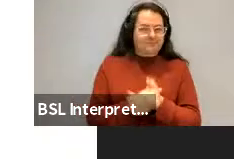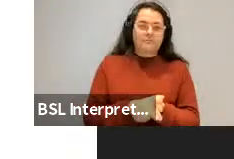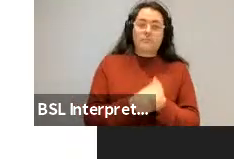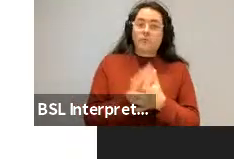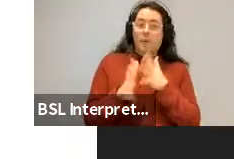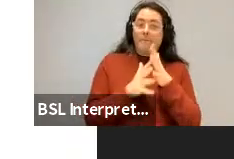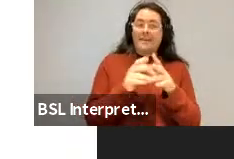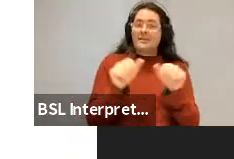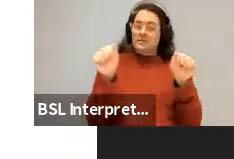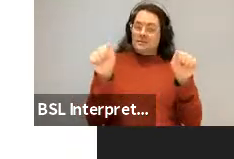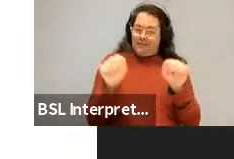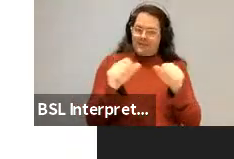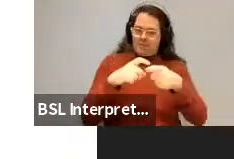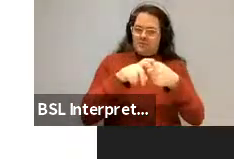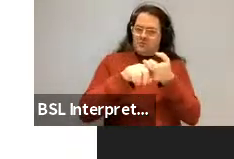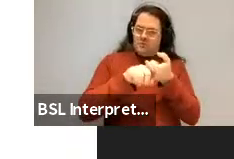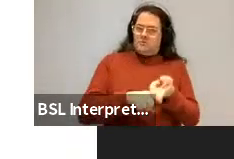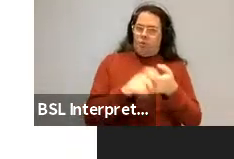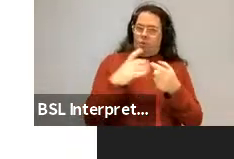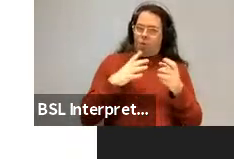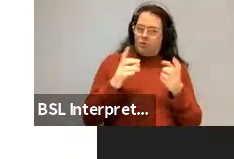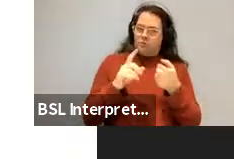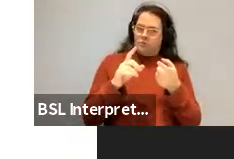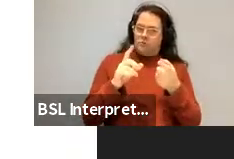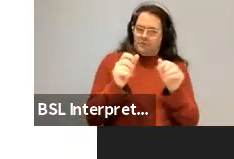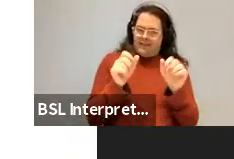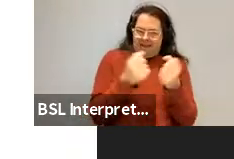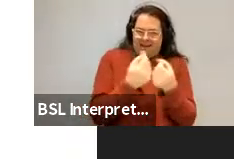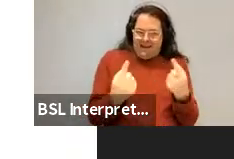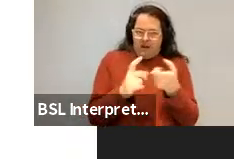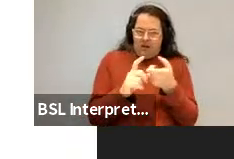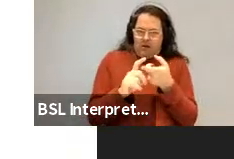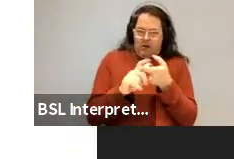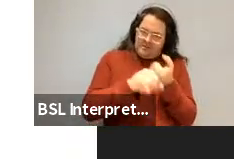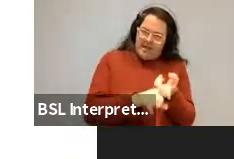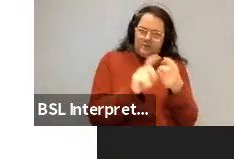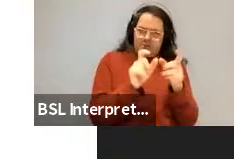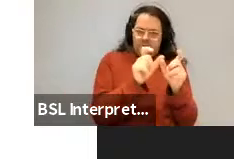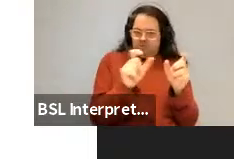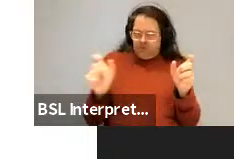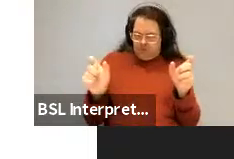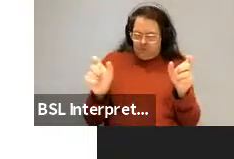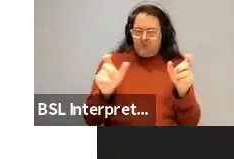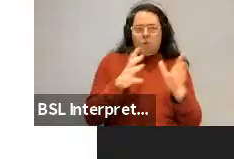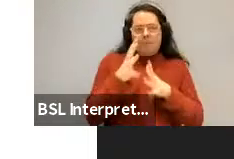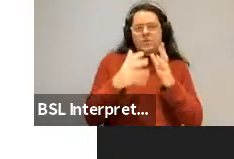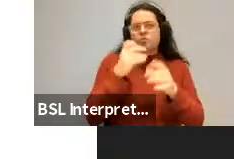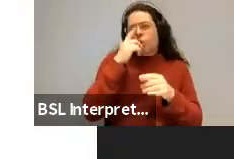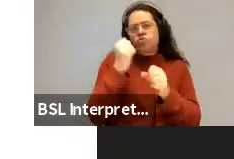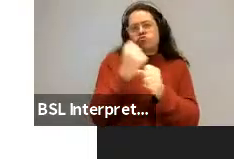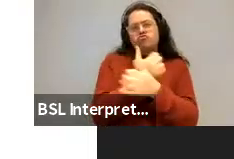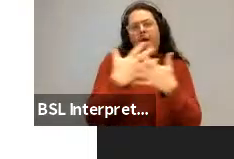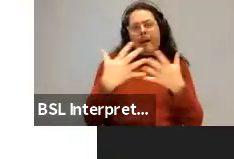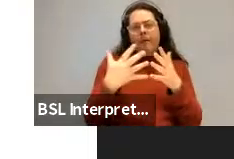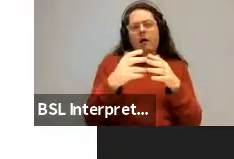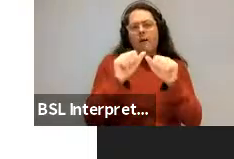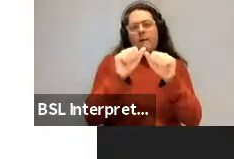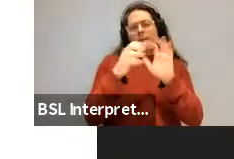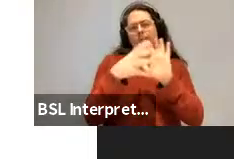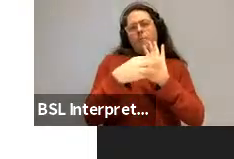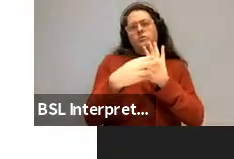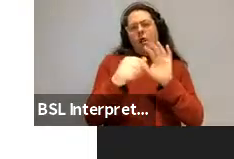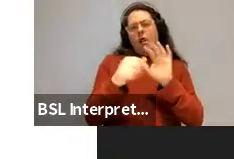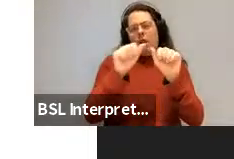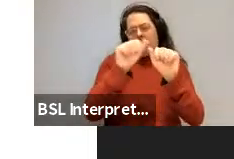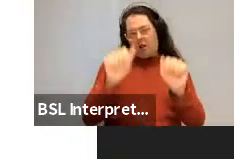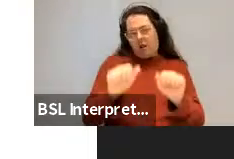minimize dependency distances. Then we can also do some probabilistic grammar modeling when we choose the most likely order